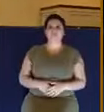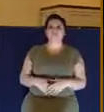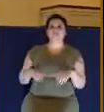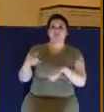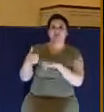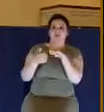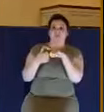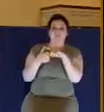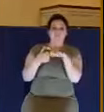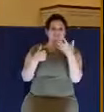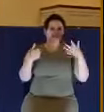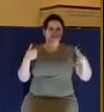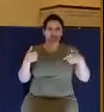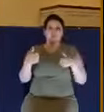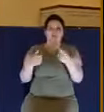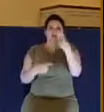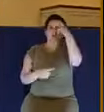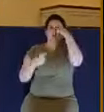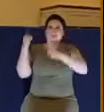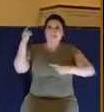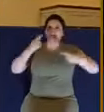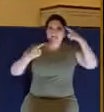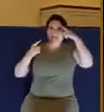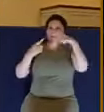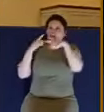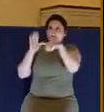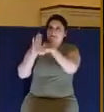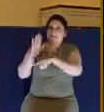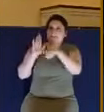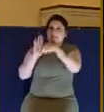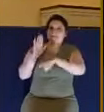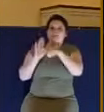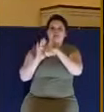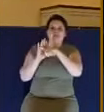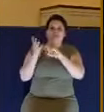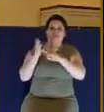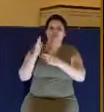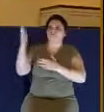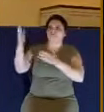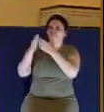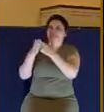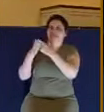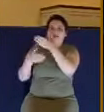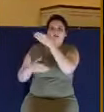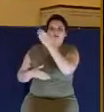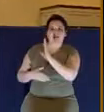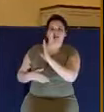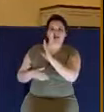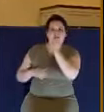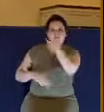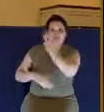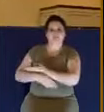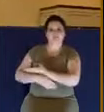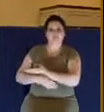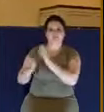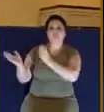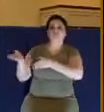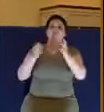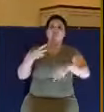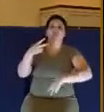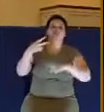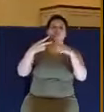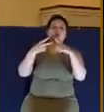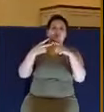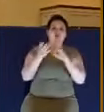think that way, in your mind, you sin against God's son. But here's the second thing, you side with